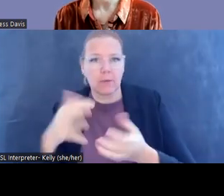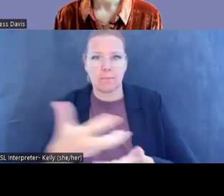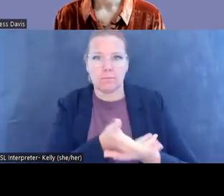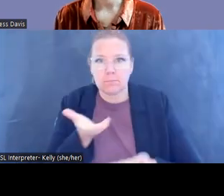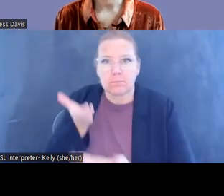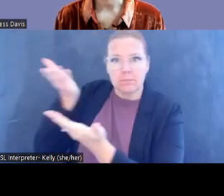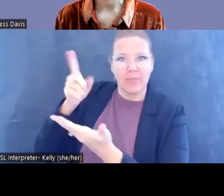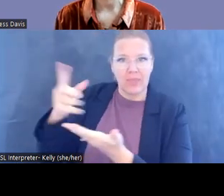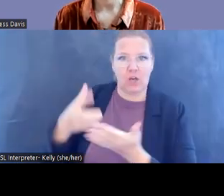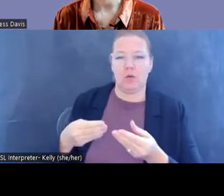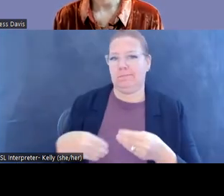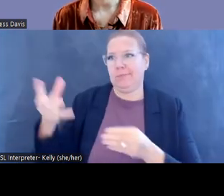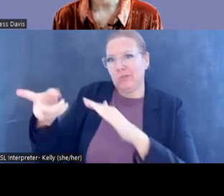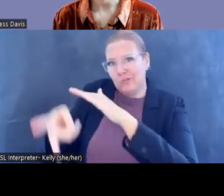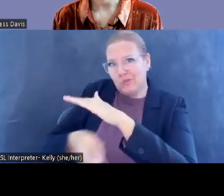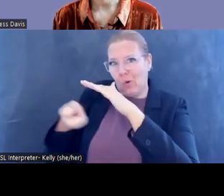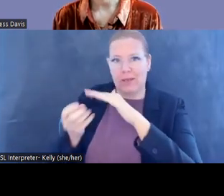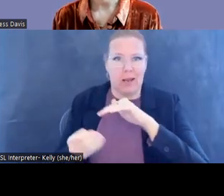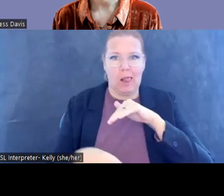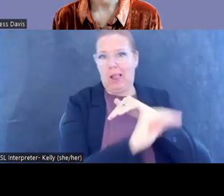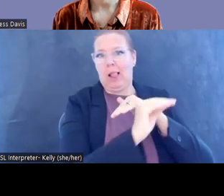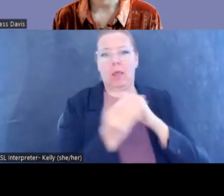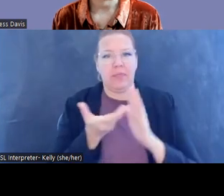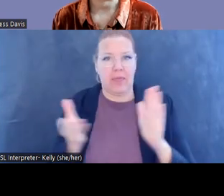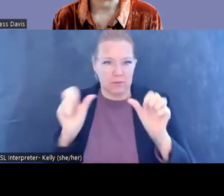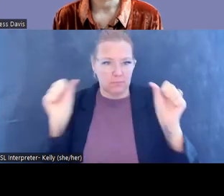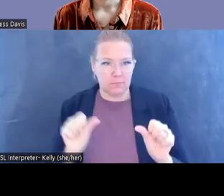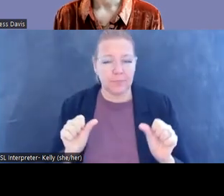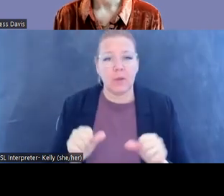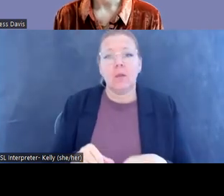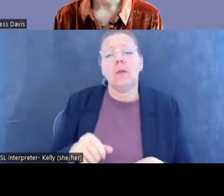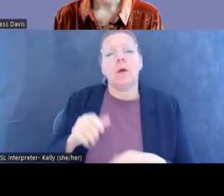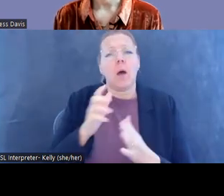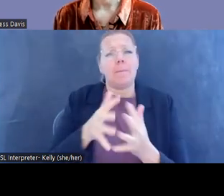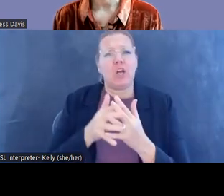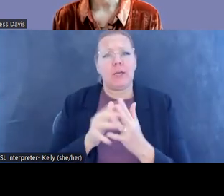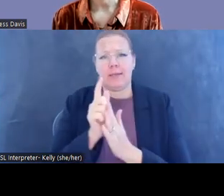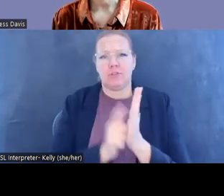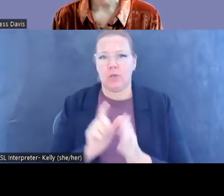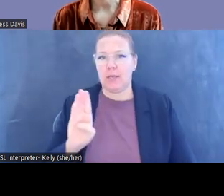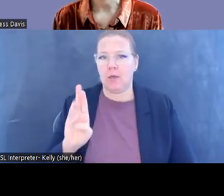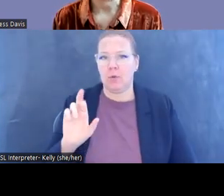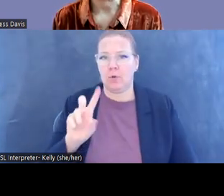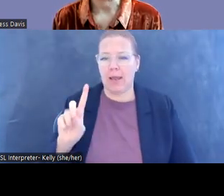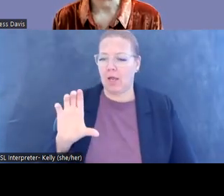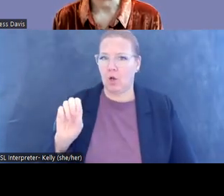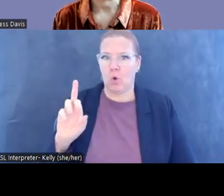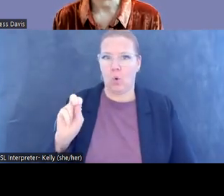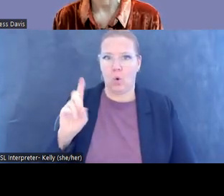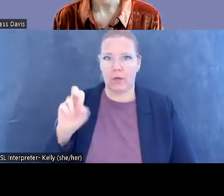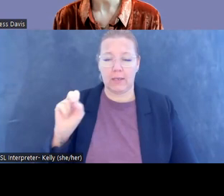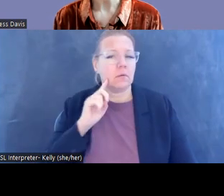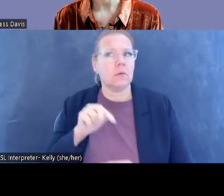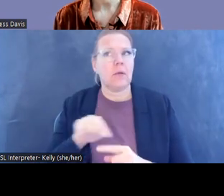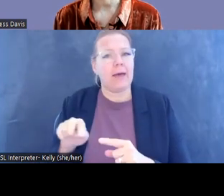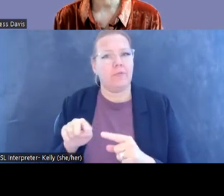this team, joined by international partners like American attorney Brad Gordon, are enjoying well-deserved and historic successes.